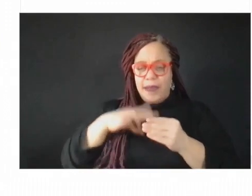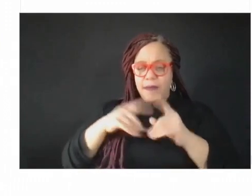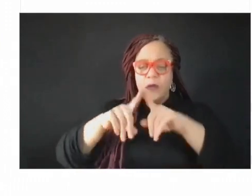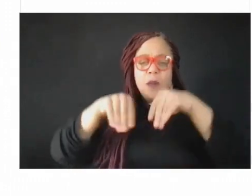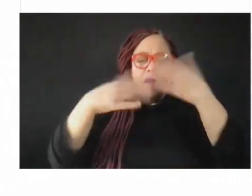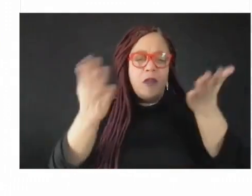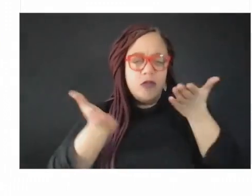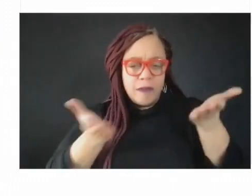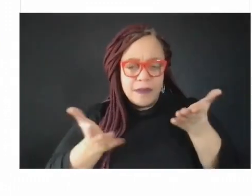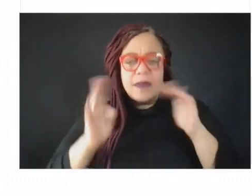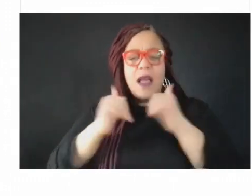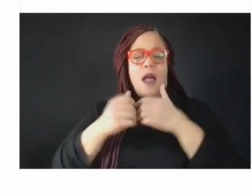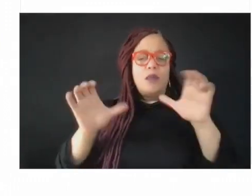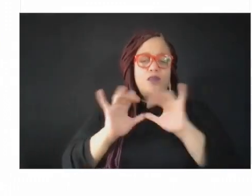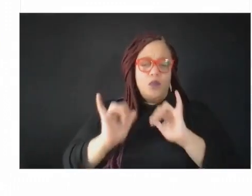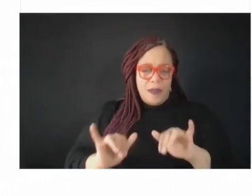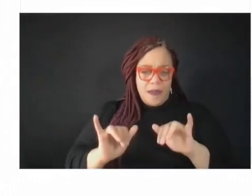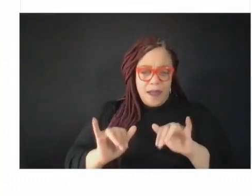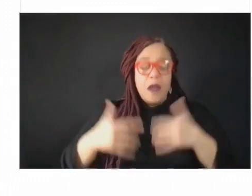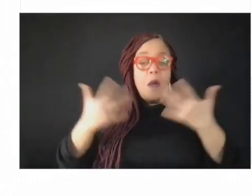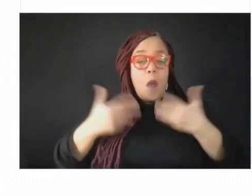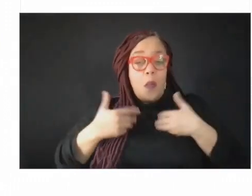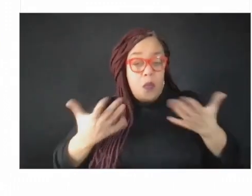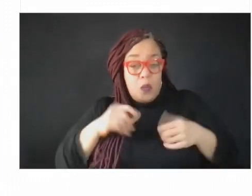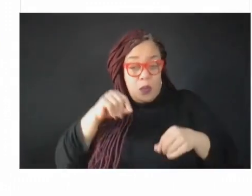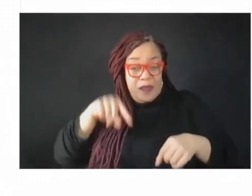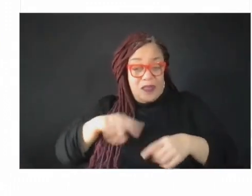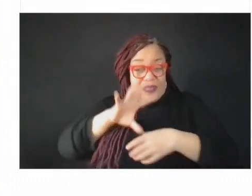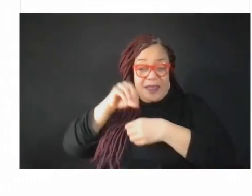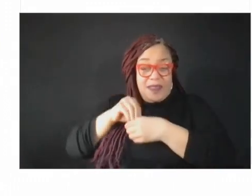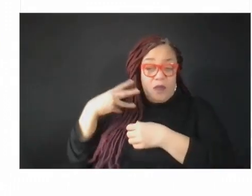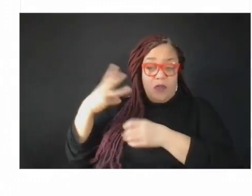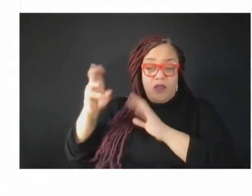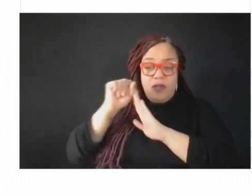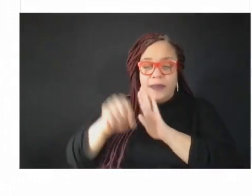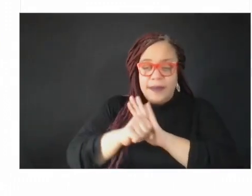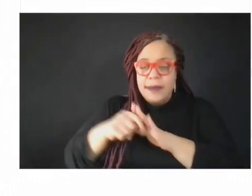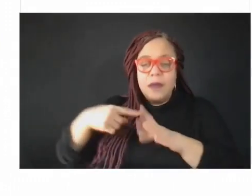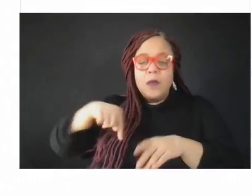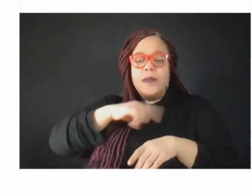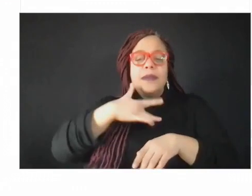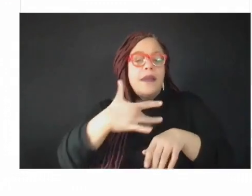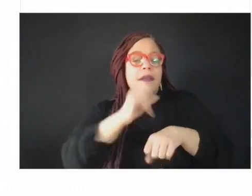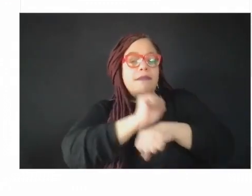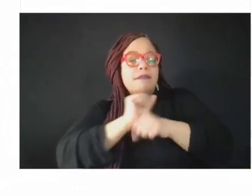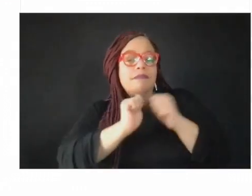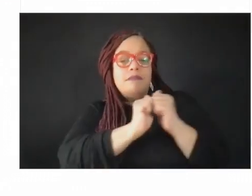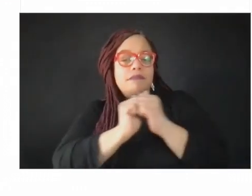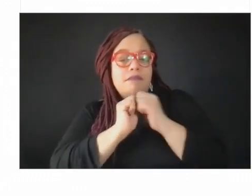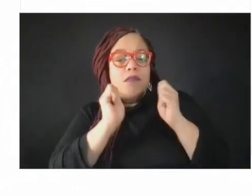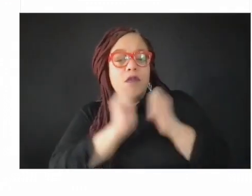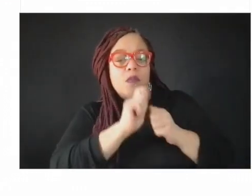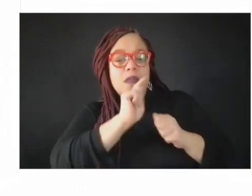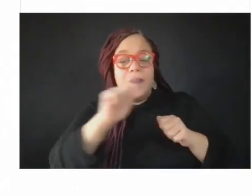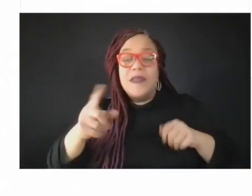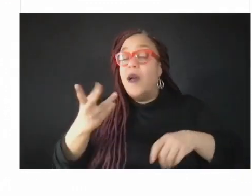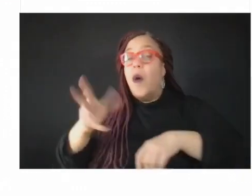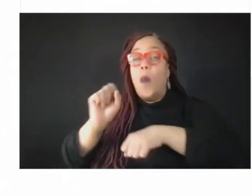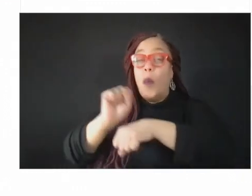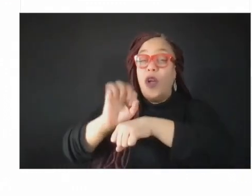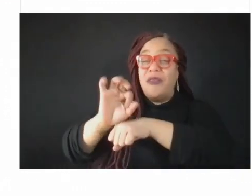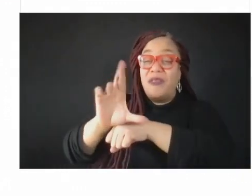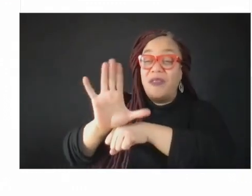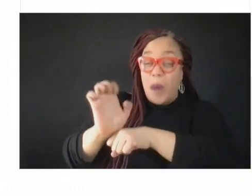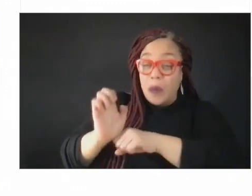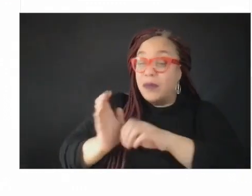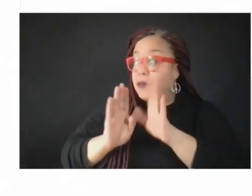in Washington, many of us are working together, is sort of on workforce development. And so some of these things include a school-to-work